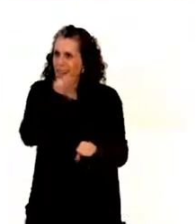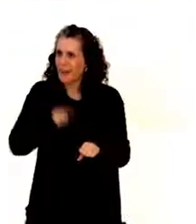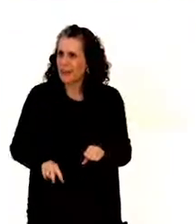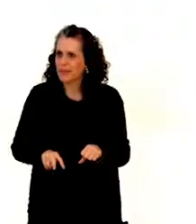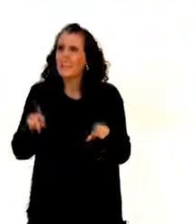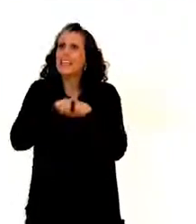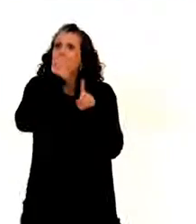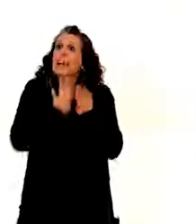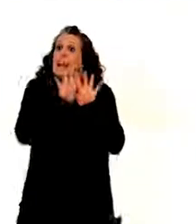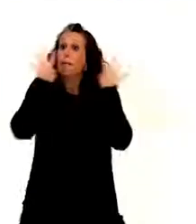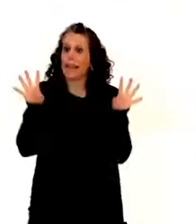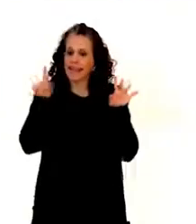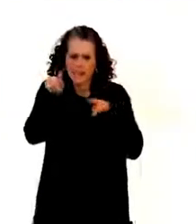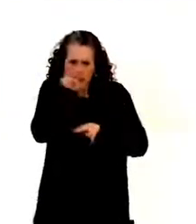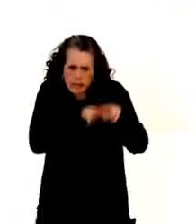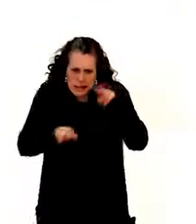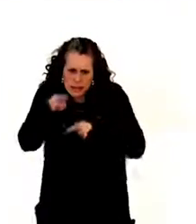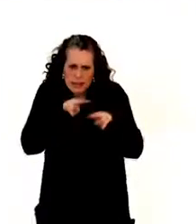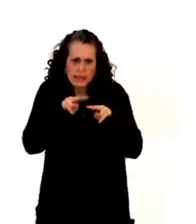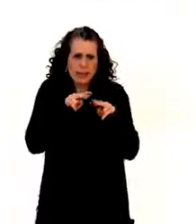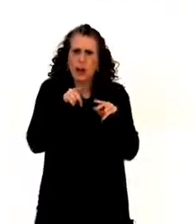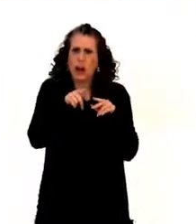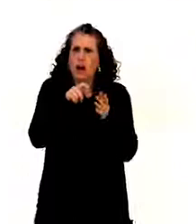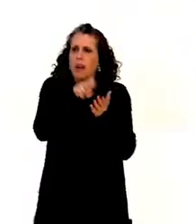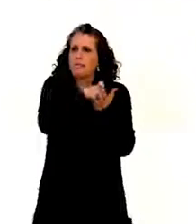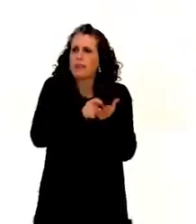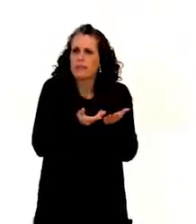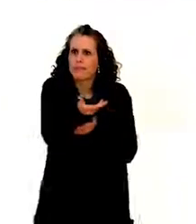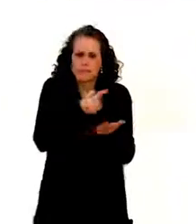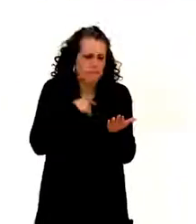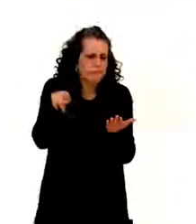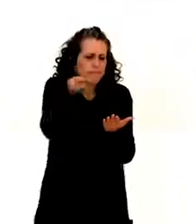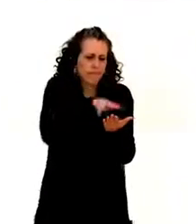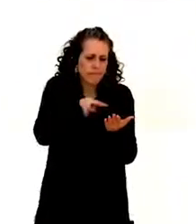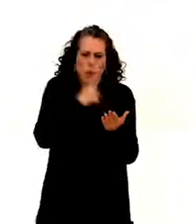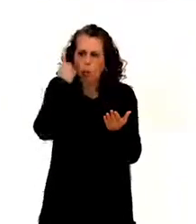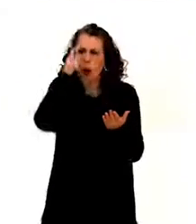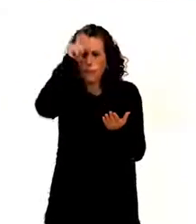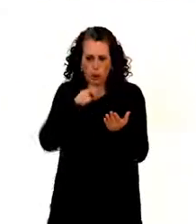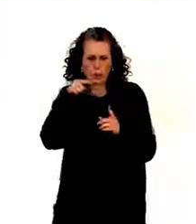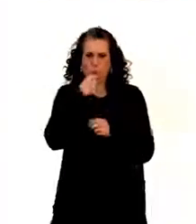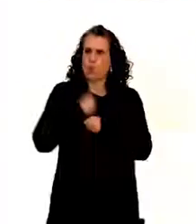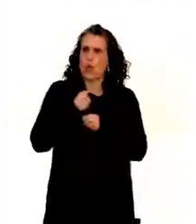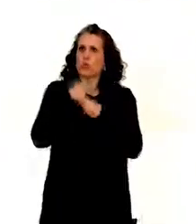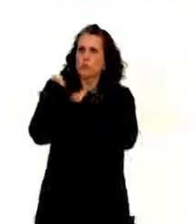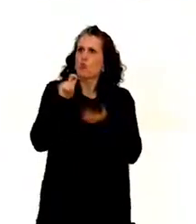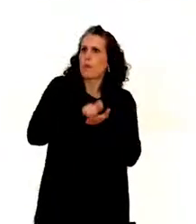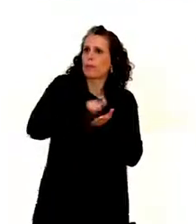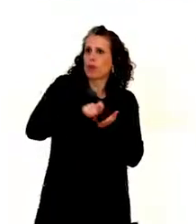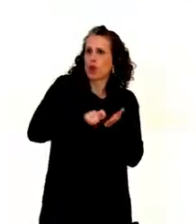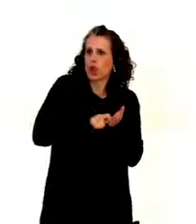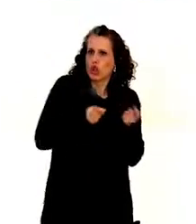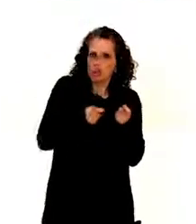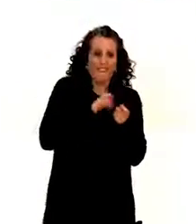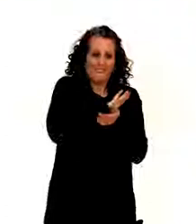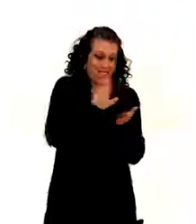committees reviewing the individual communications, we always assign one of us as a rapporteur, and then he or she has to present it to the